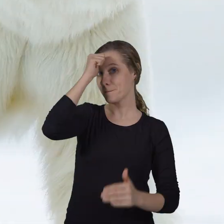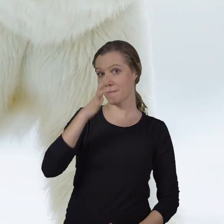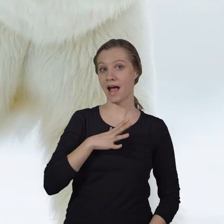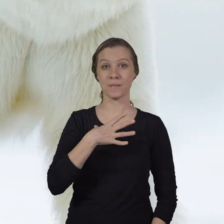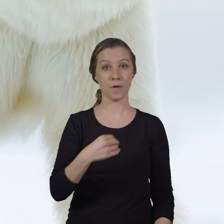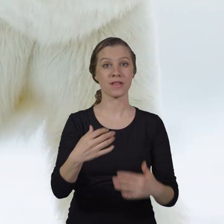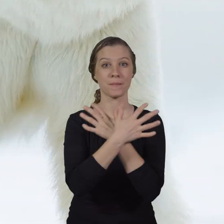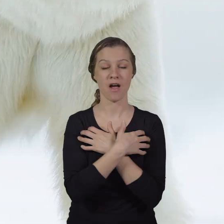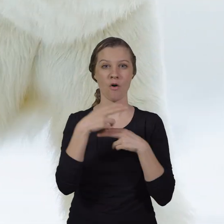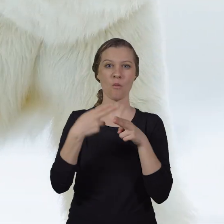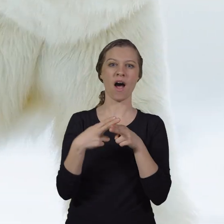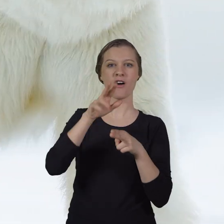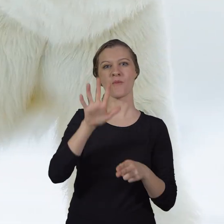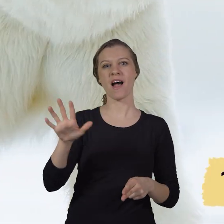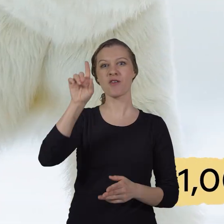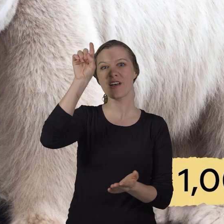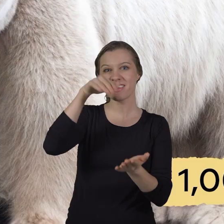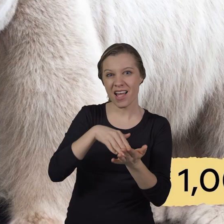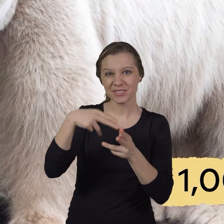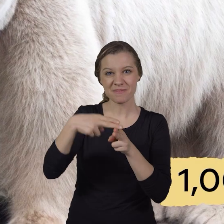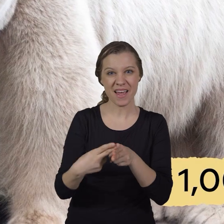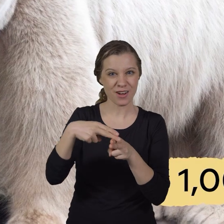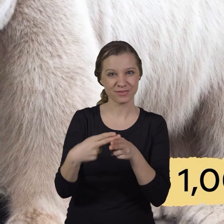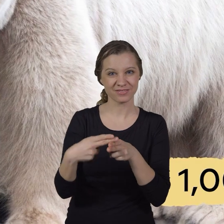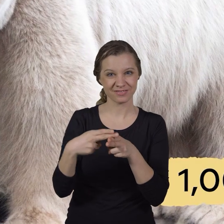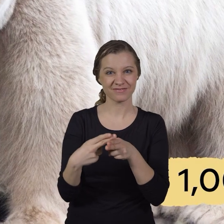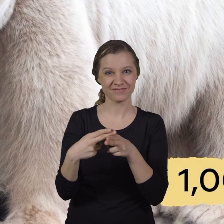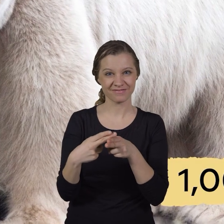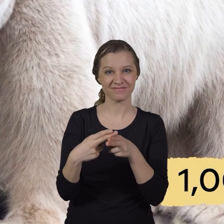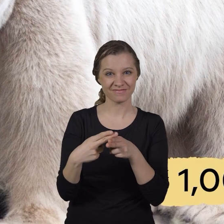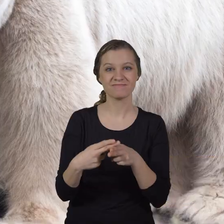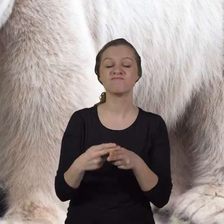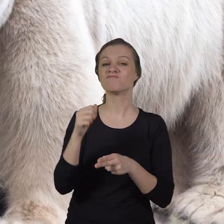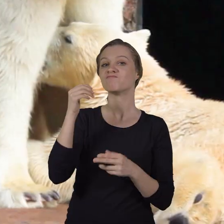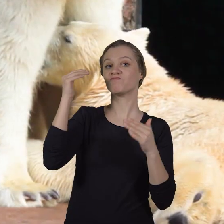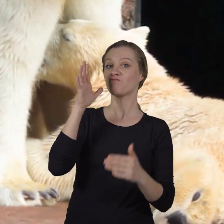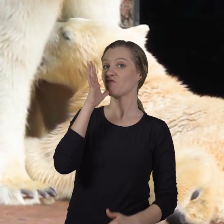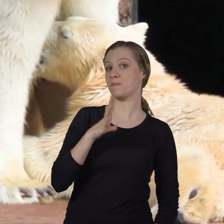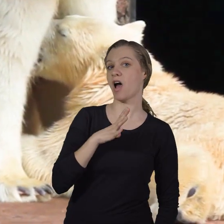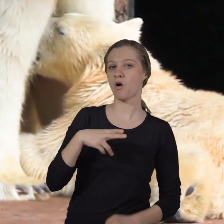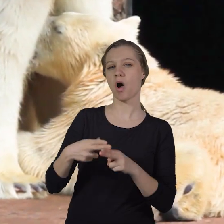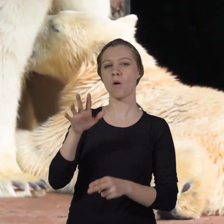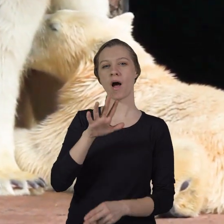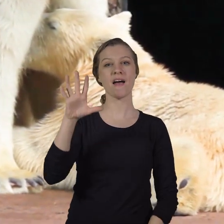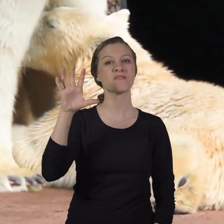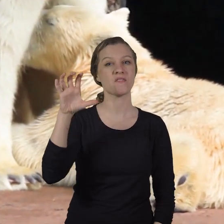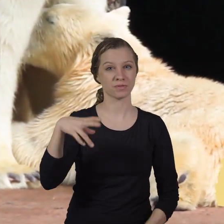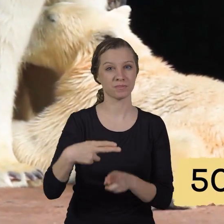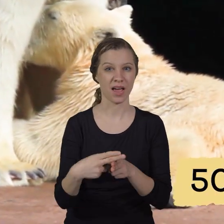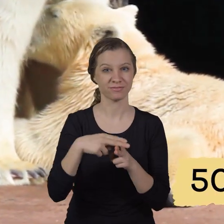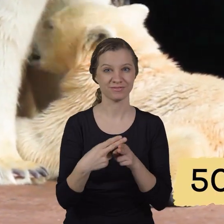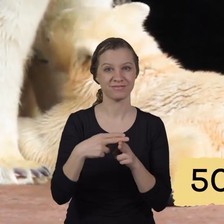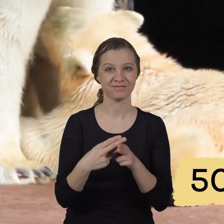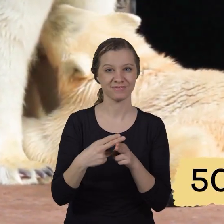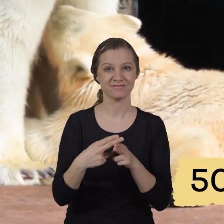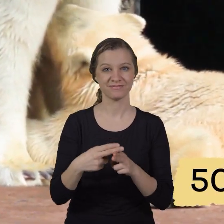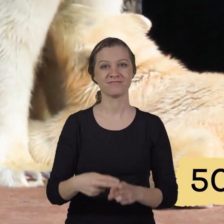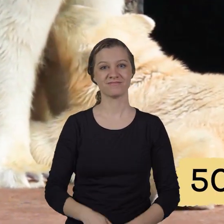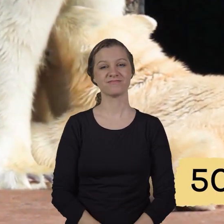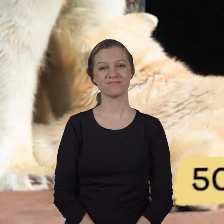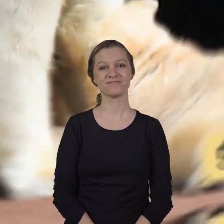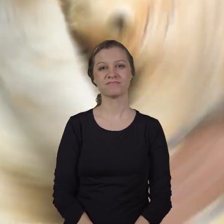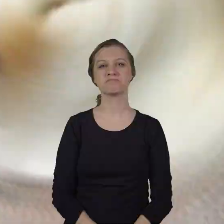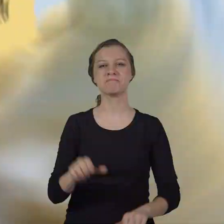Adult male polar bears weigh around 1,000 pounds and females weigh about 500